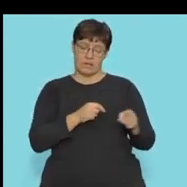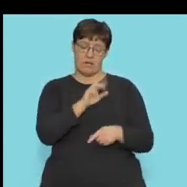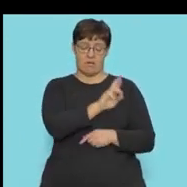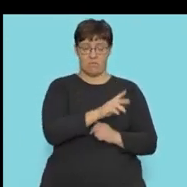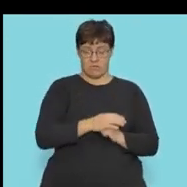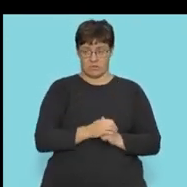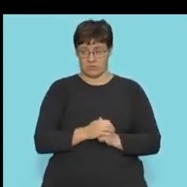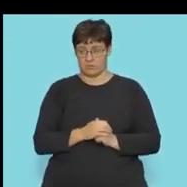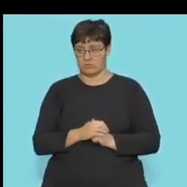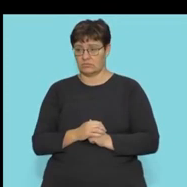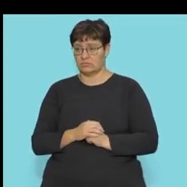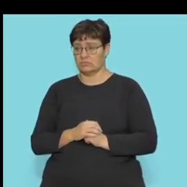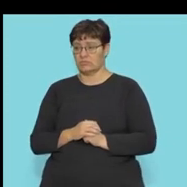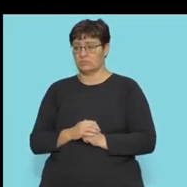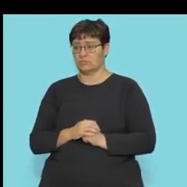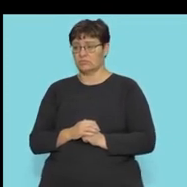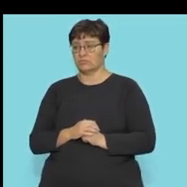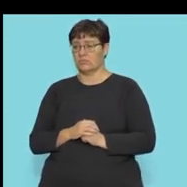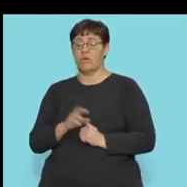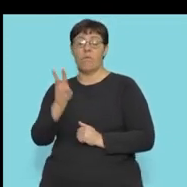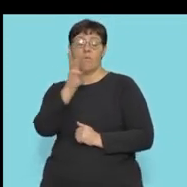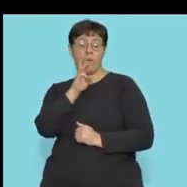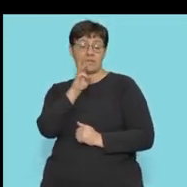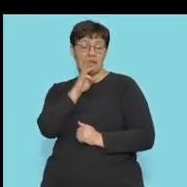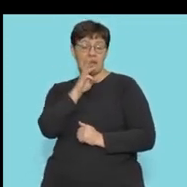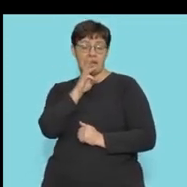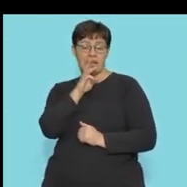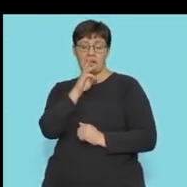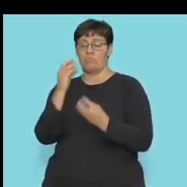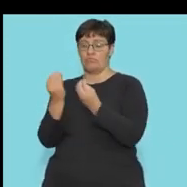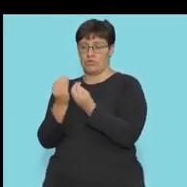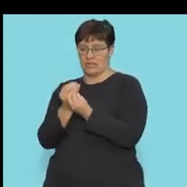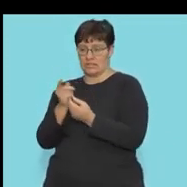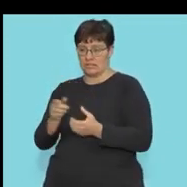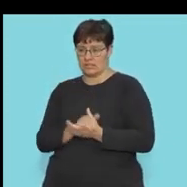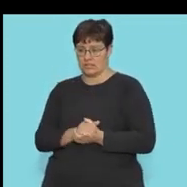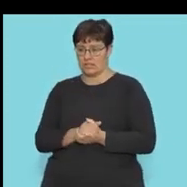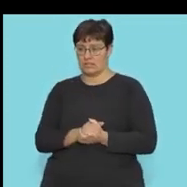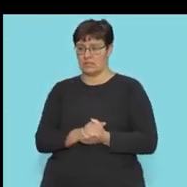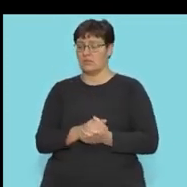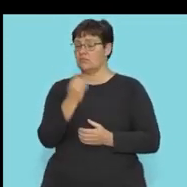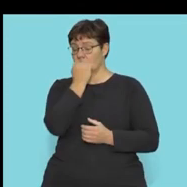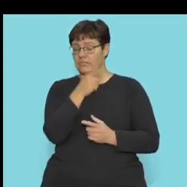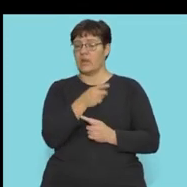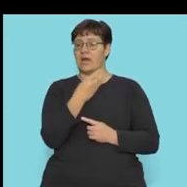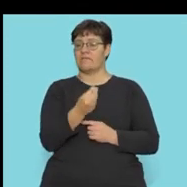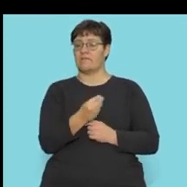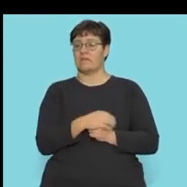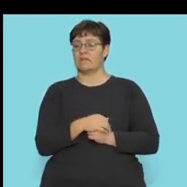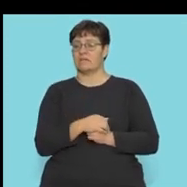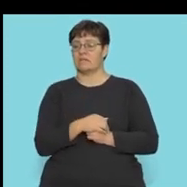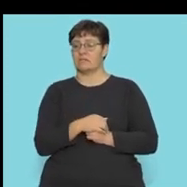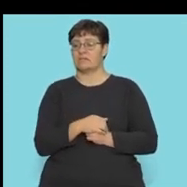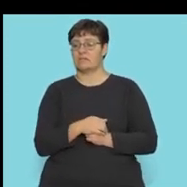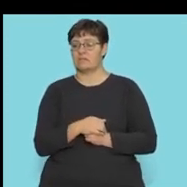reactant. And we see water as a product. So we've got, excuse me, we've got